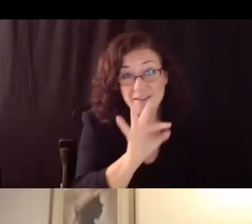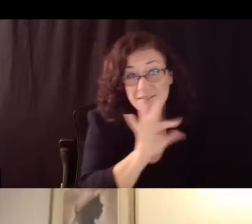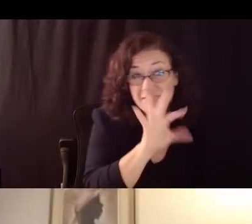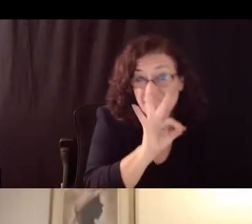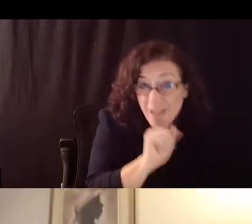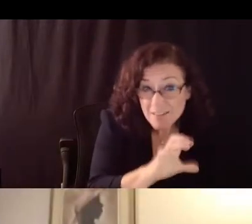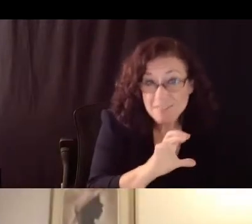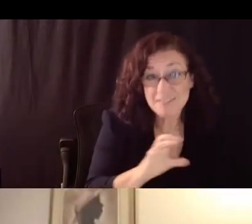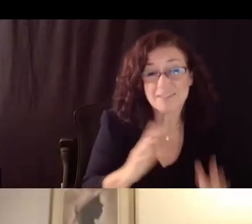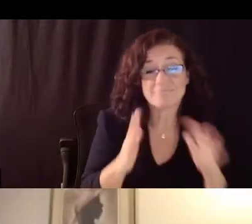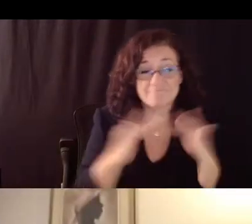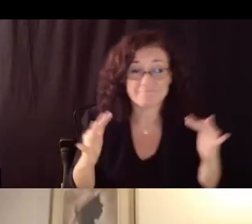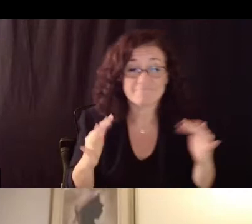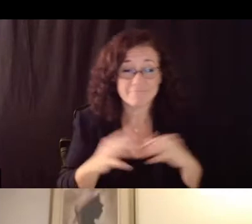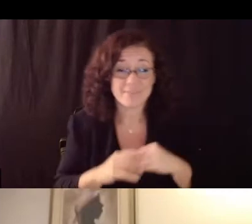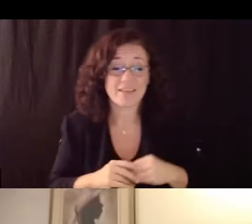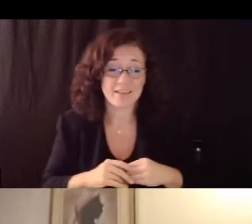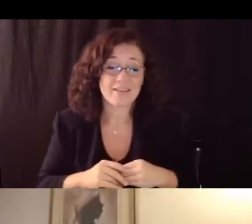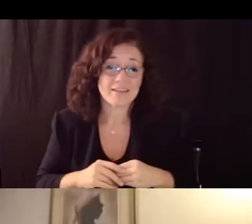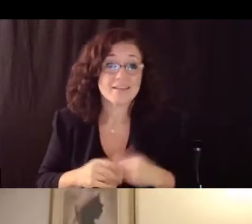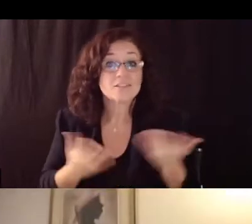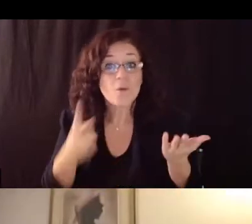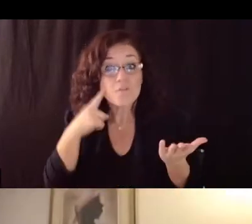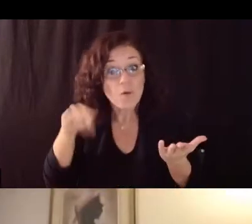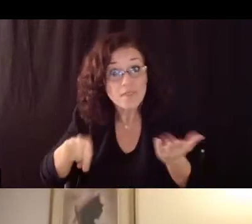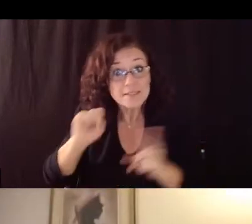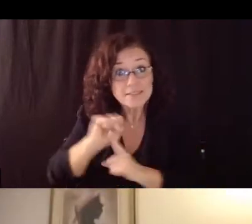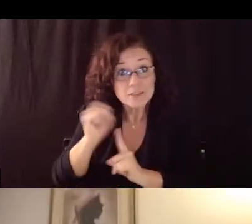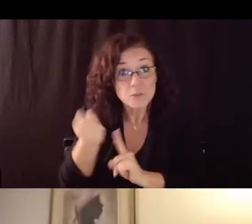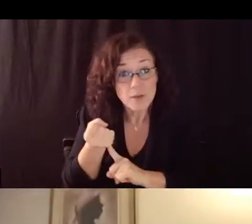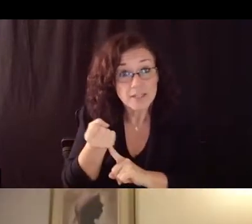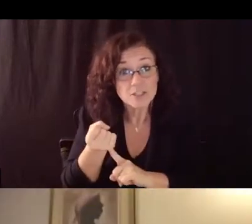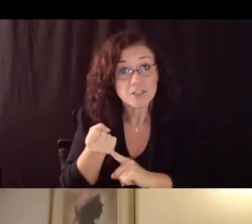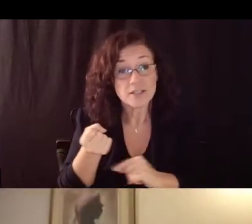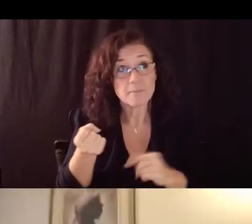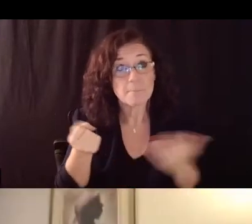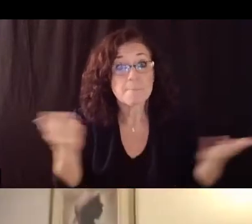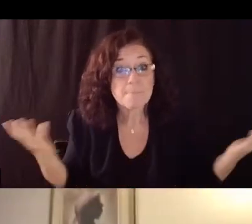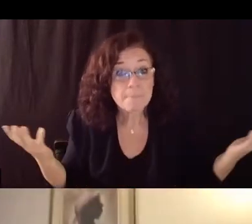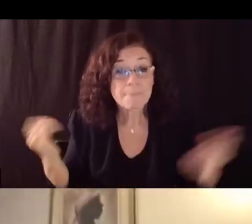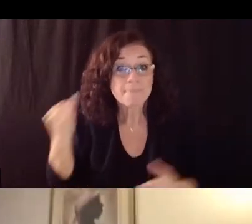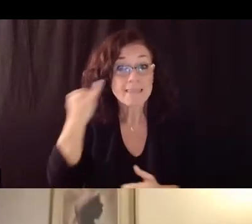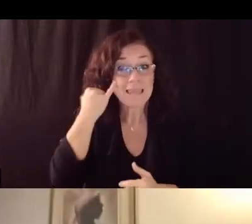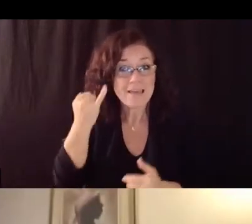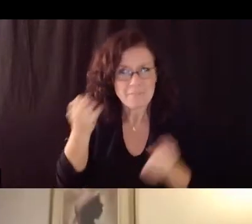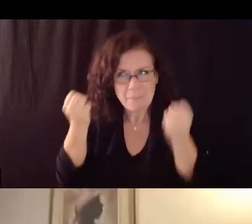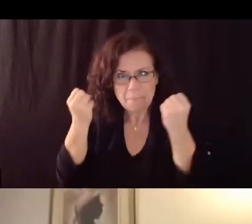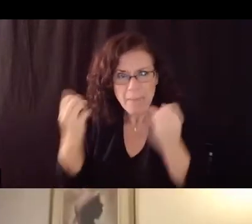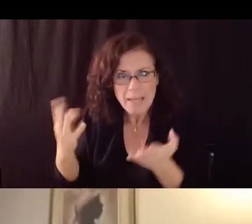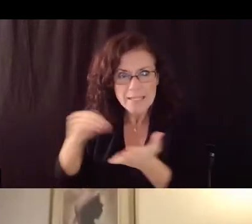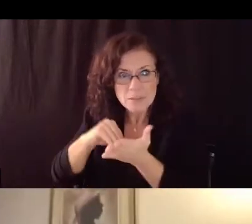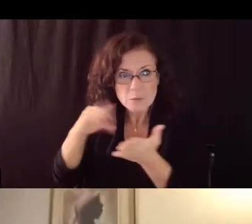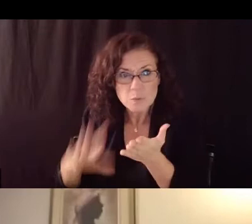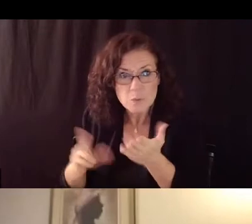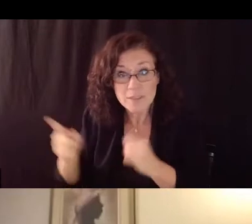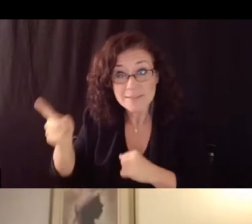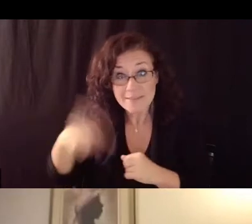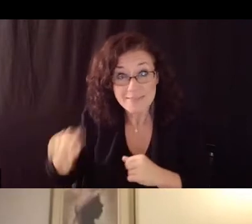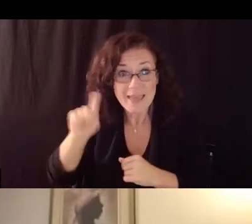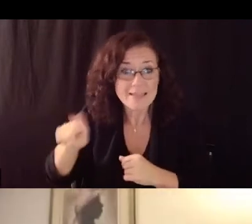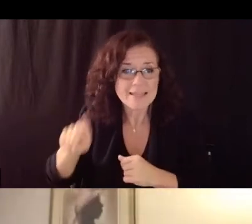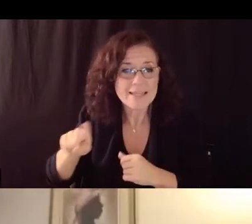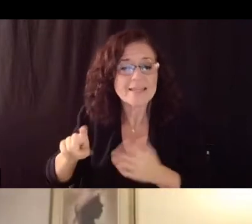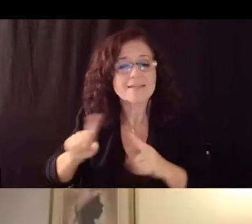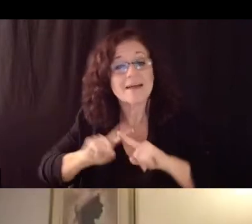where we're talking about a high number of students who may need an alternate form